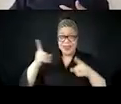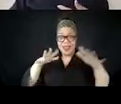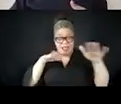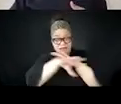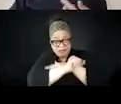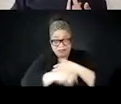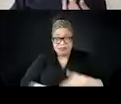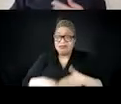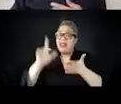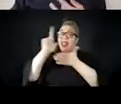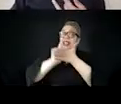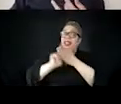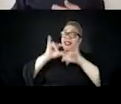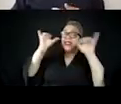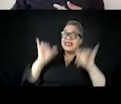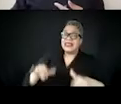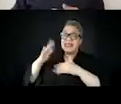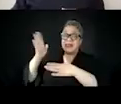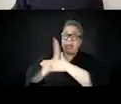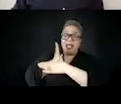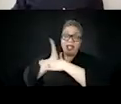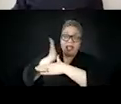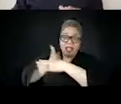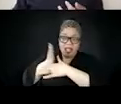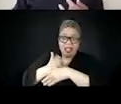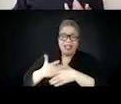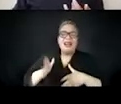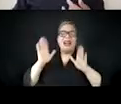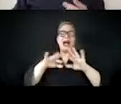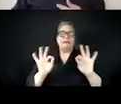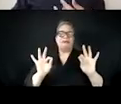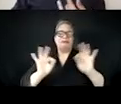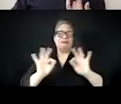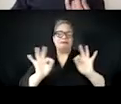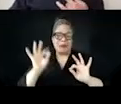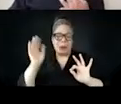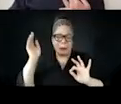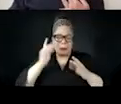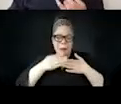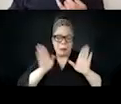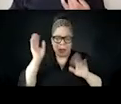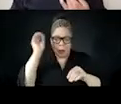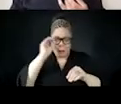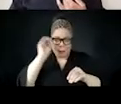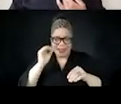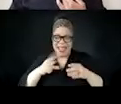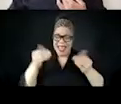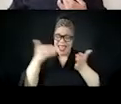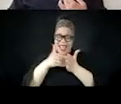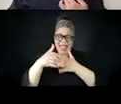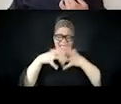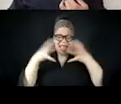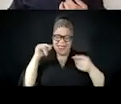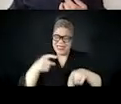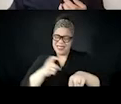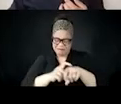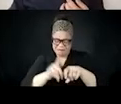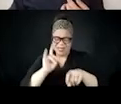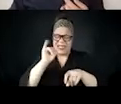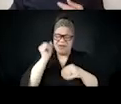times that happened through, uh, missing disinformation, specifically racialized disinformation. Um,